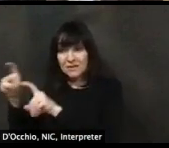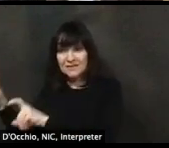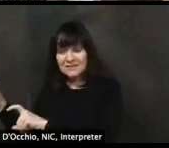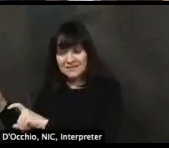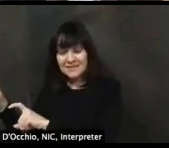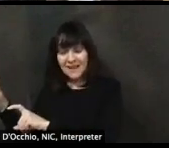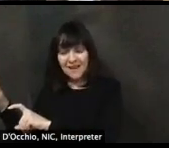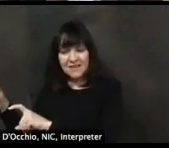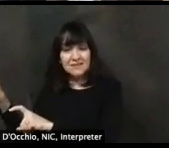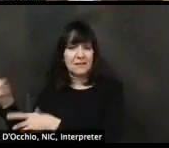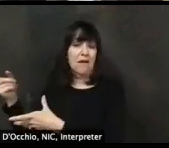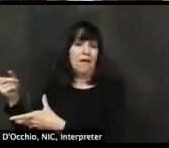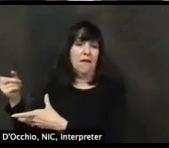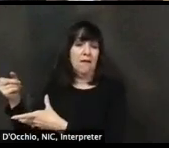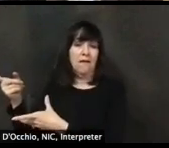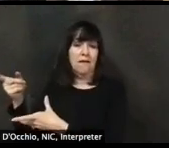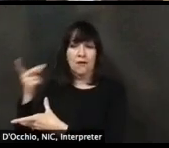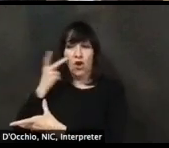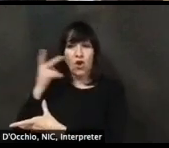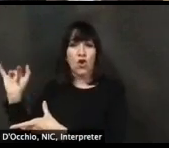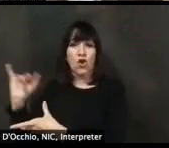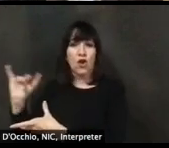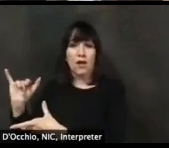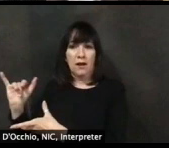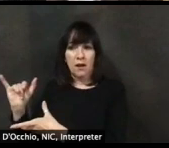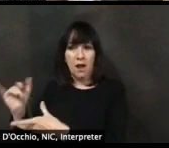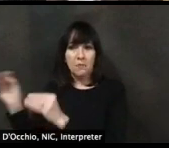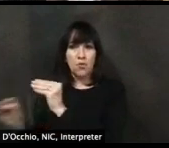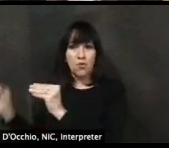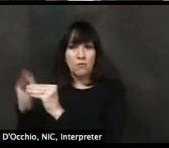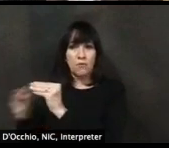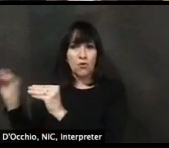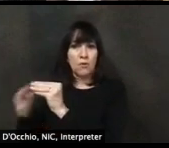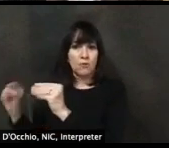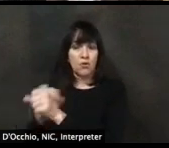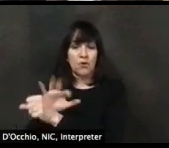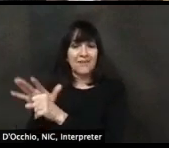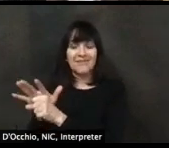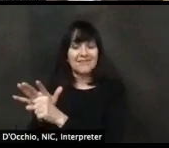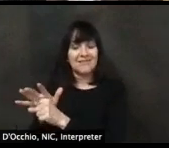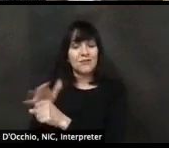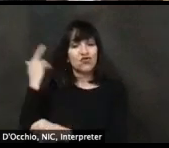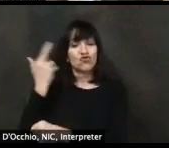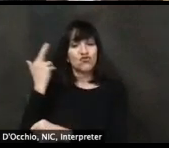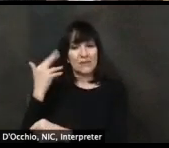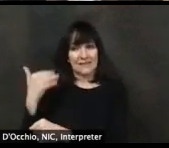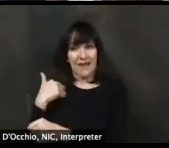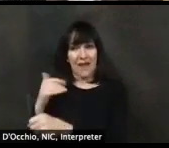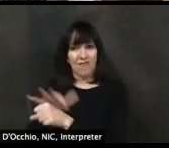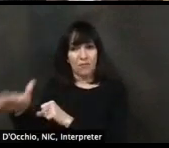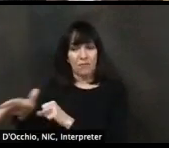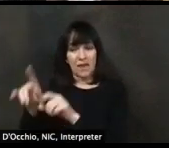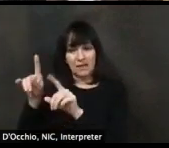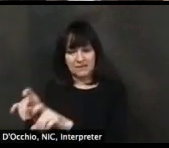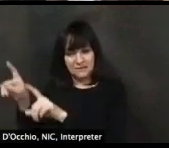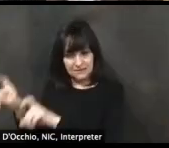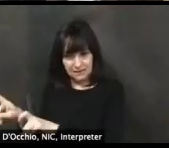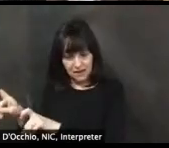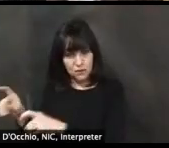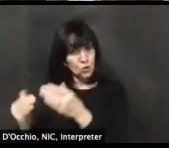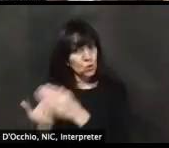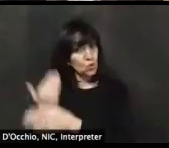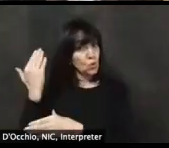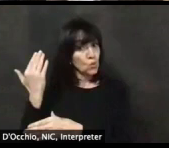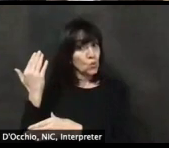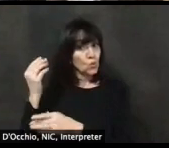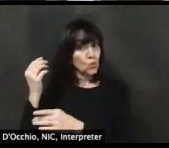in, um, uh, positive cases. So, um, new cases, new cases. Um, we also are looking